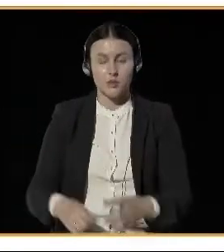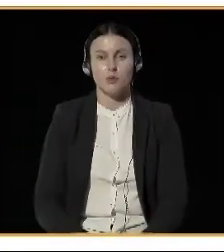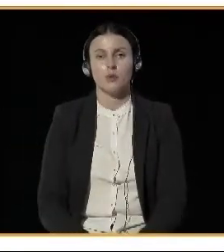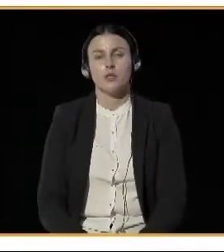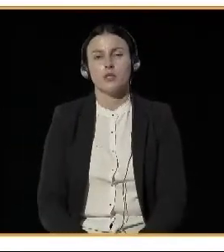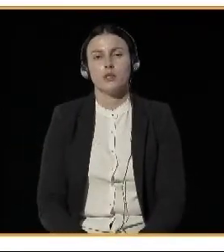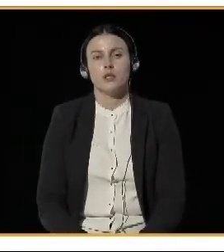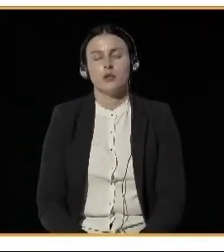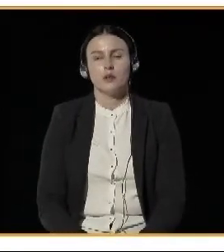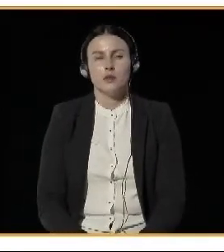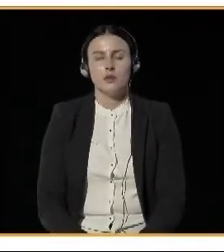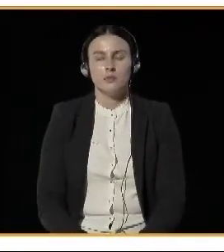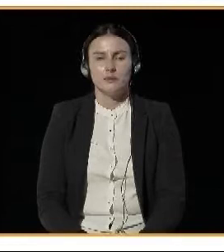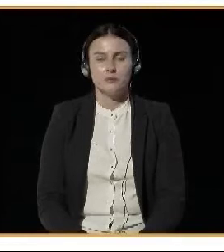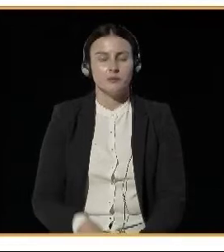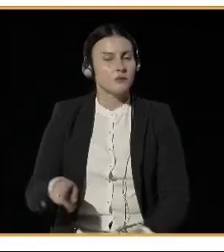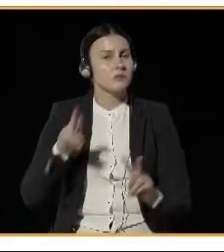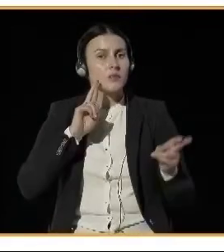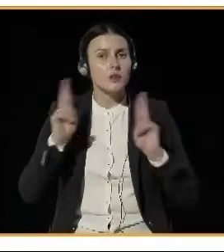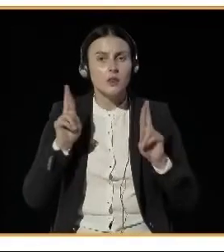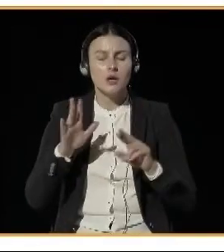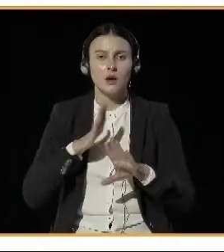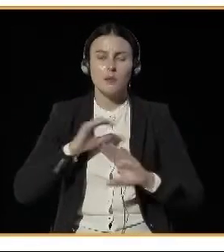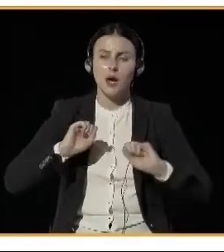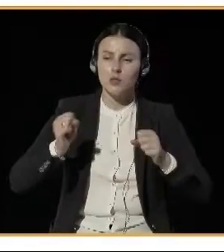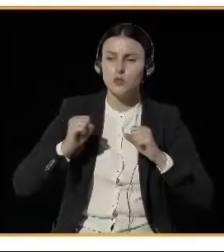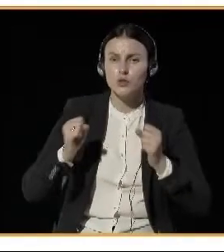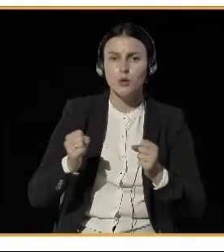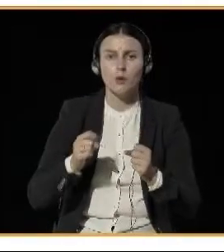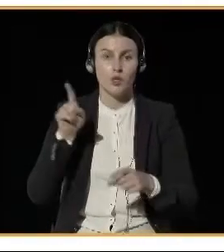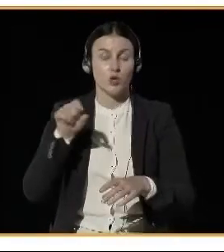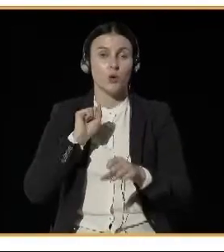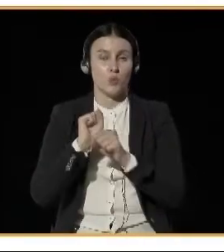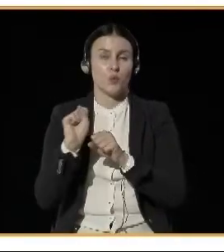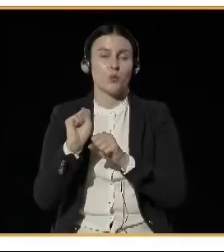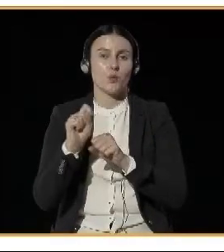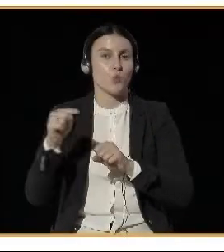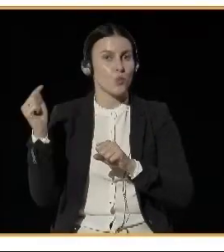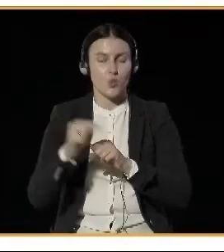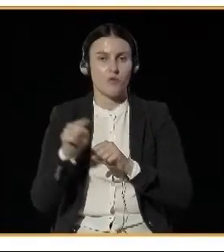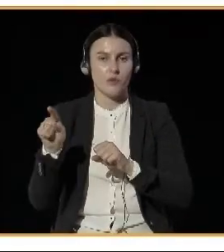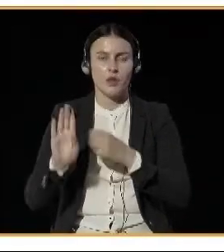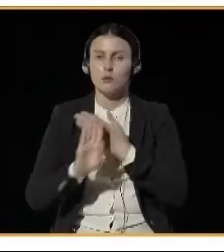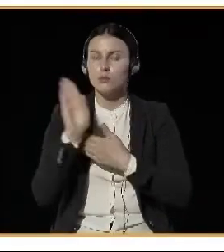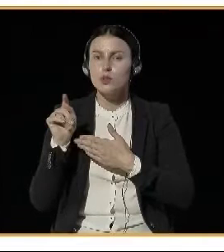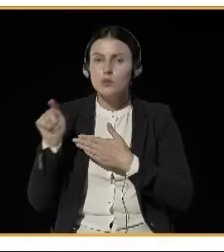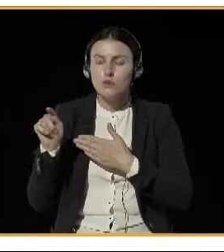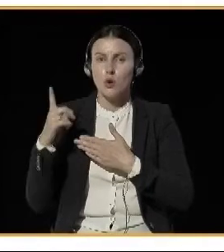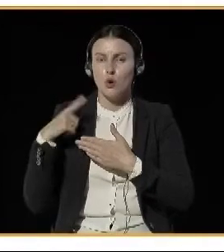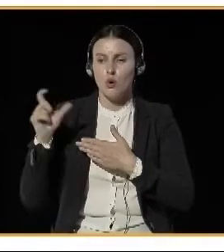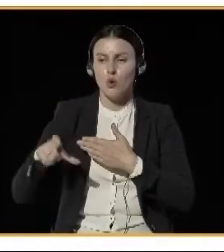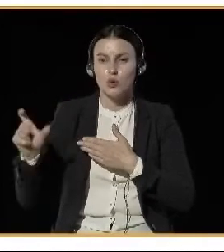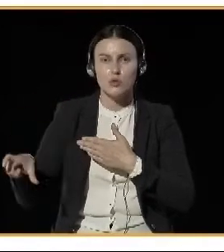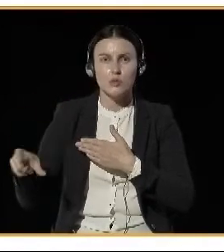main offices concerned. Here in Reykjavik, we also have a member from